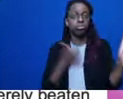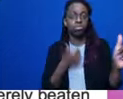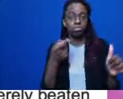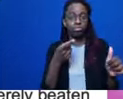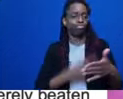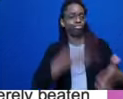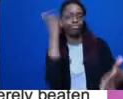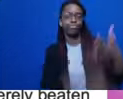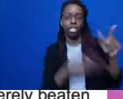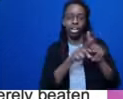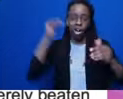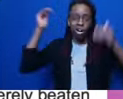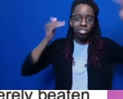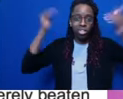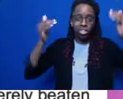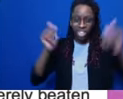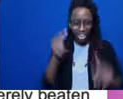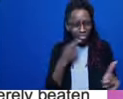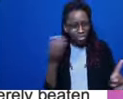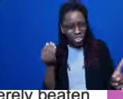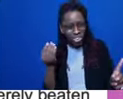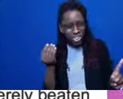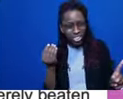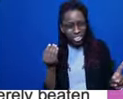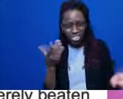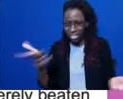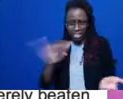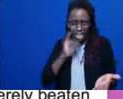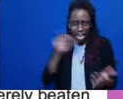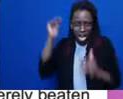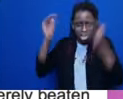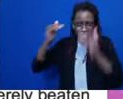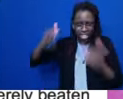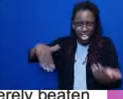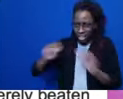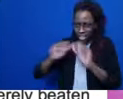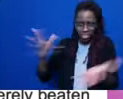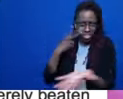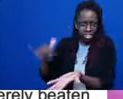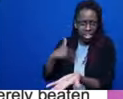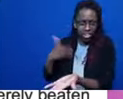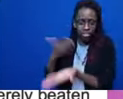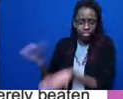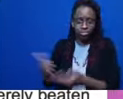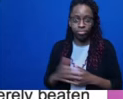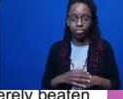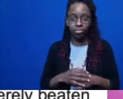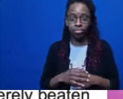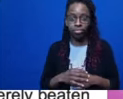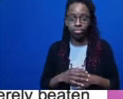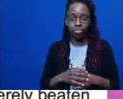Like, she's not an adult. Clearly. Why would she be tried as one? Why would she be facing life in prison